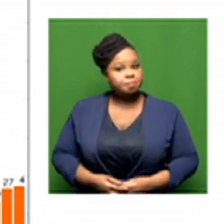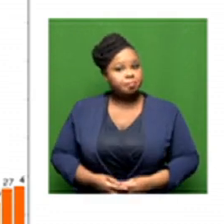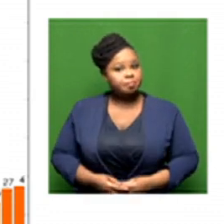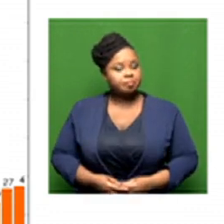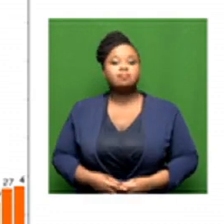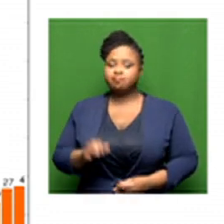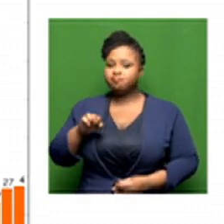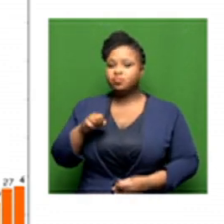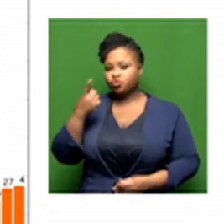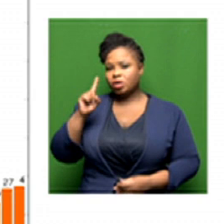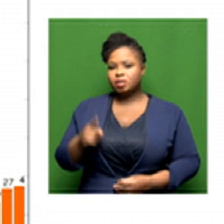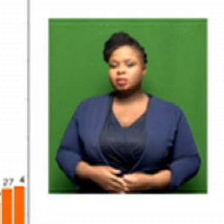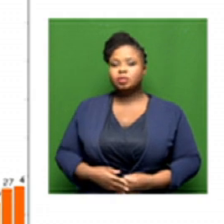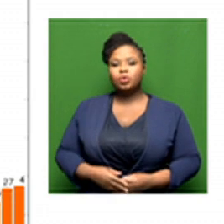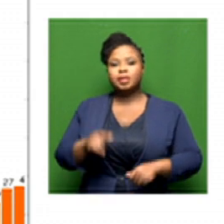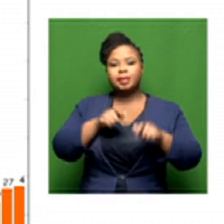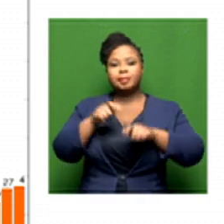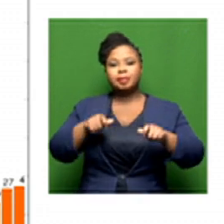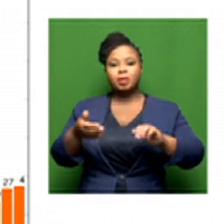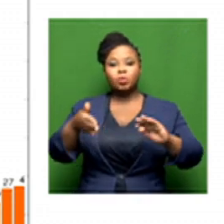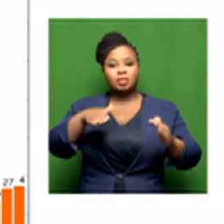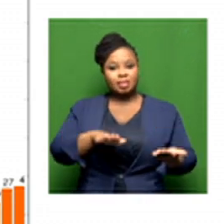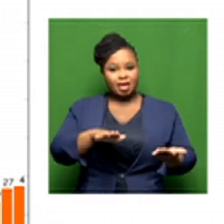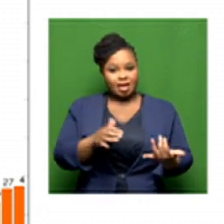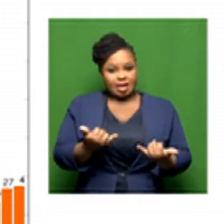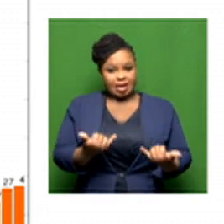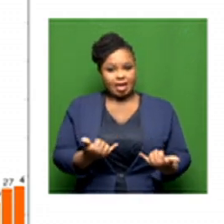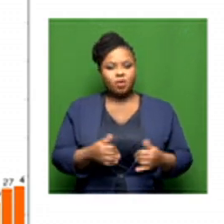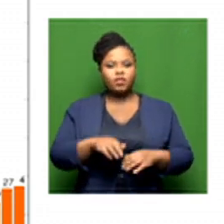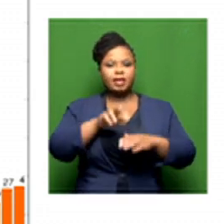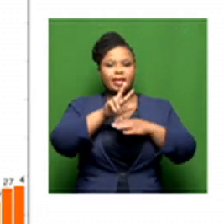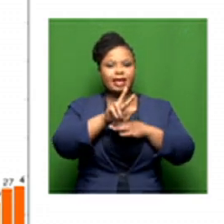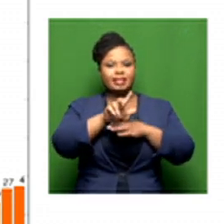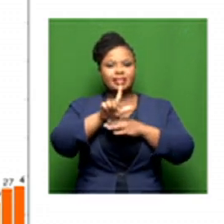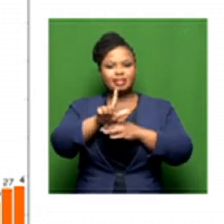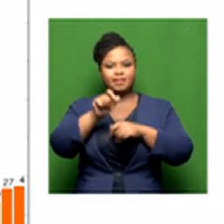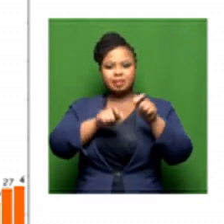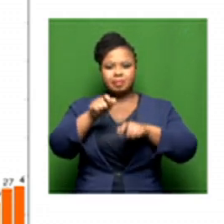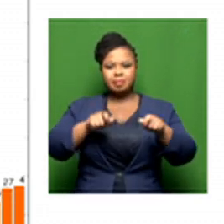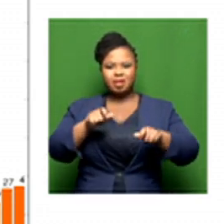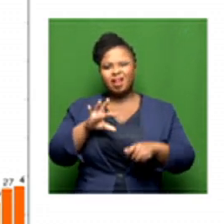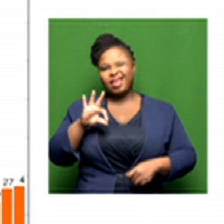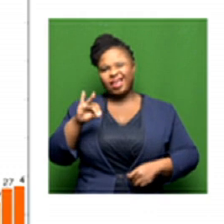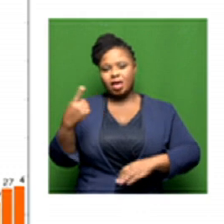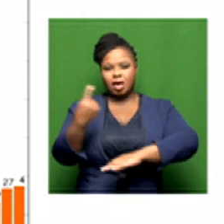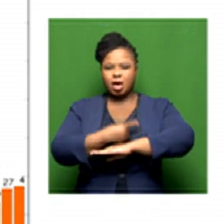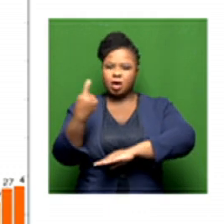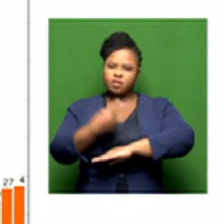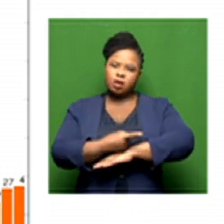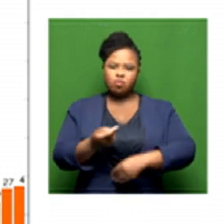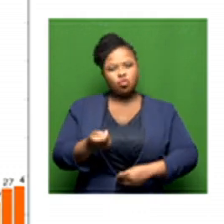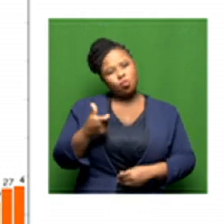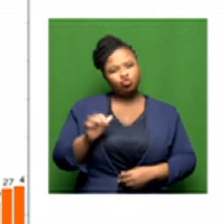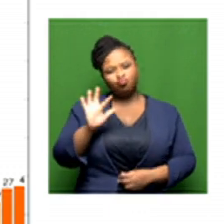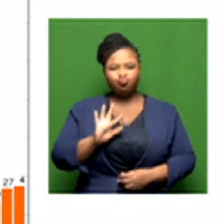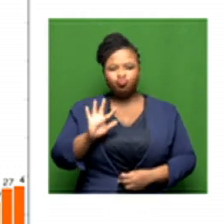That's quite correct. So number of deaths across the country are up to 87 per day. And that's about a 4%